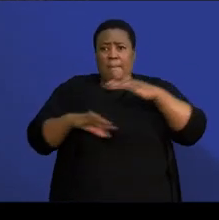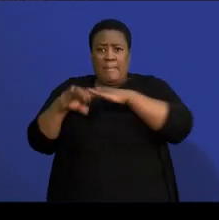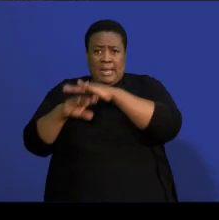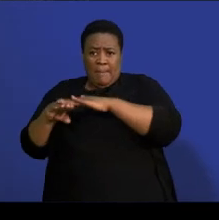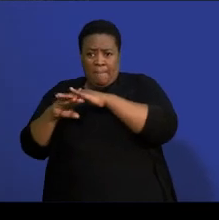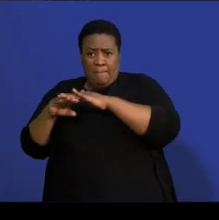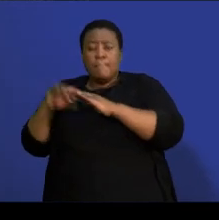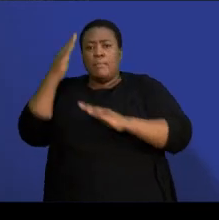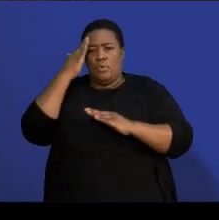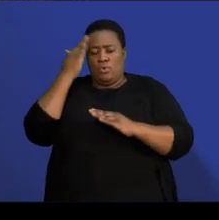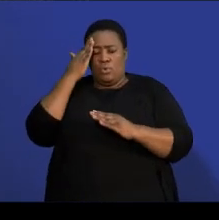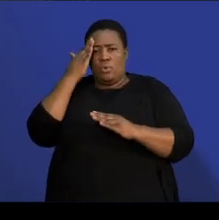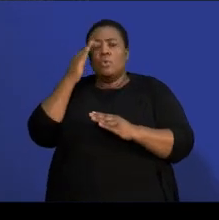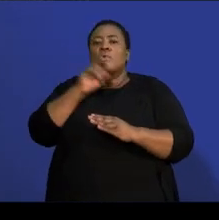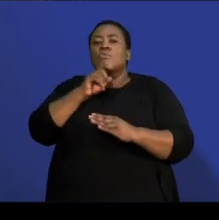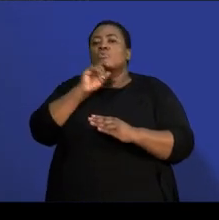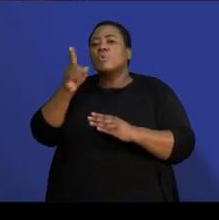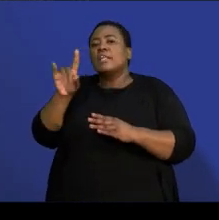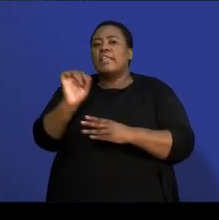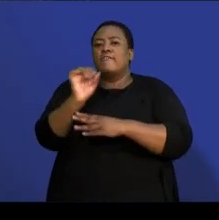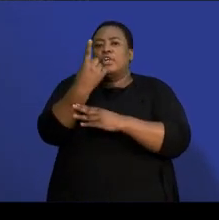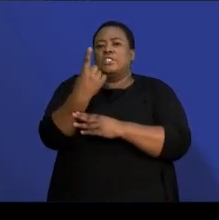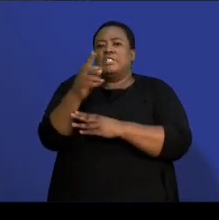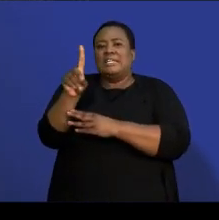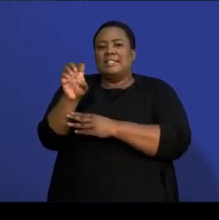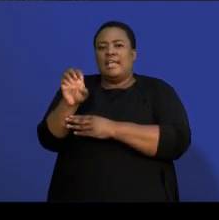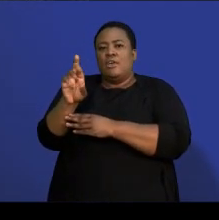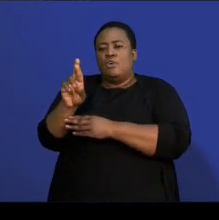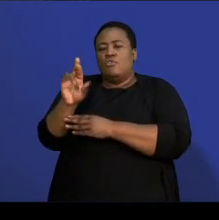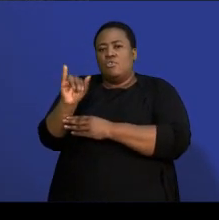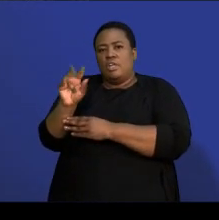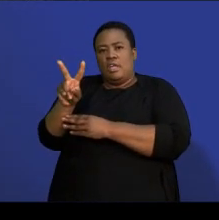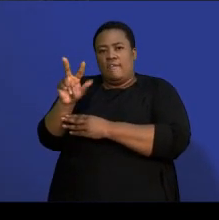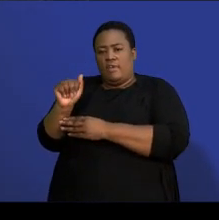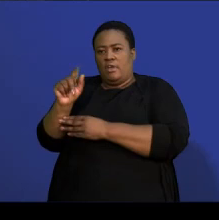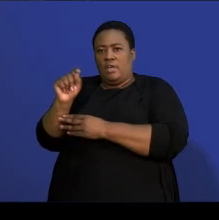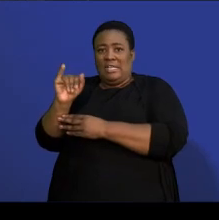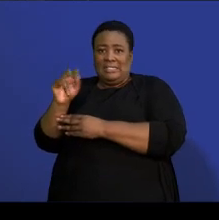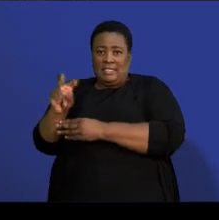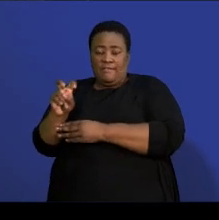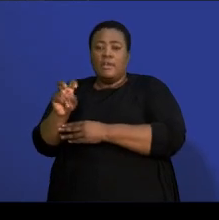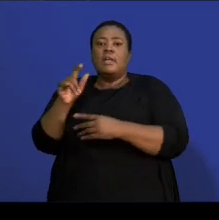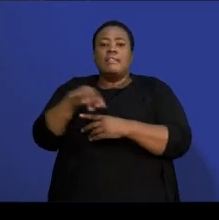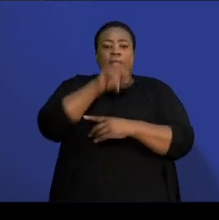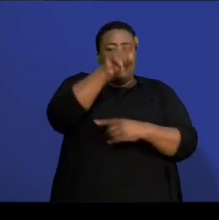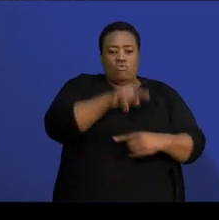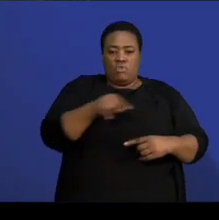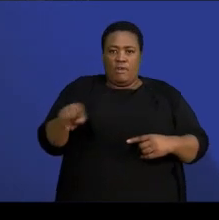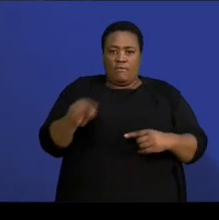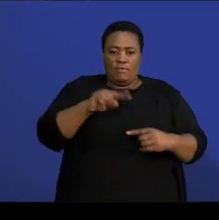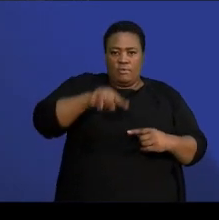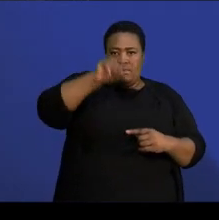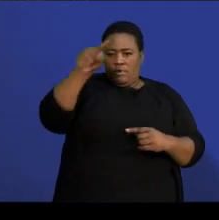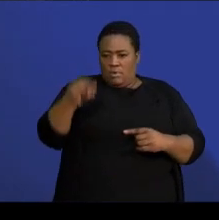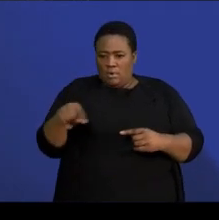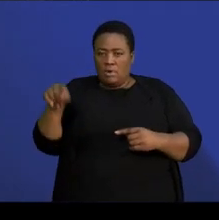to the first derivative. And then you need to sketch a graph of a cubic function. To sketch a graph, you know, you